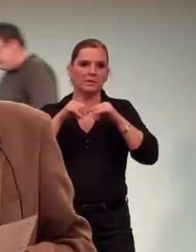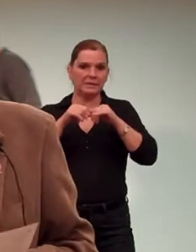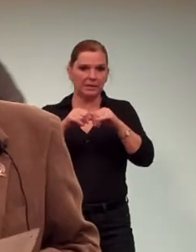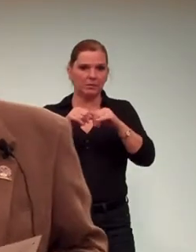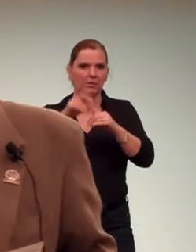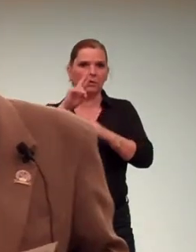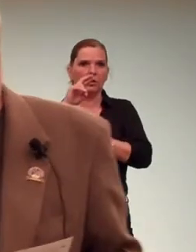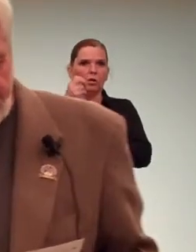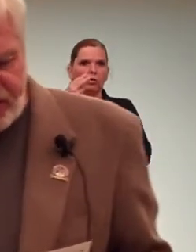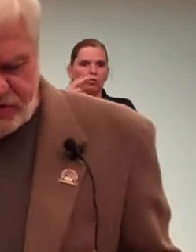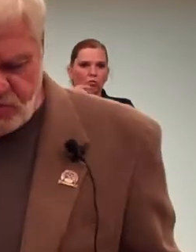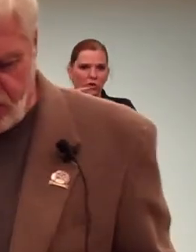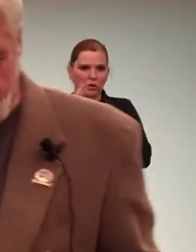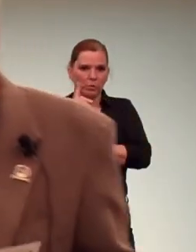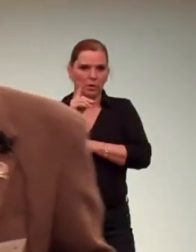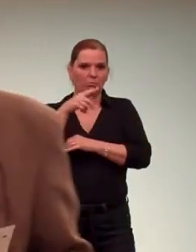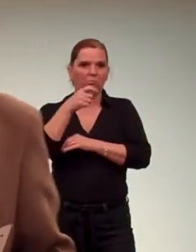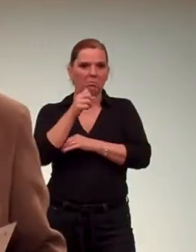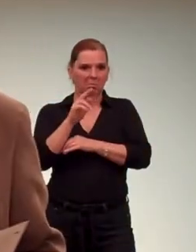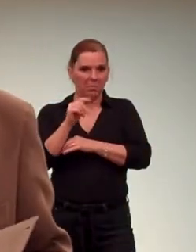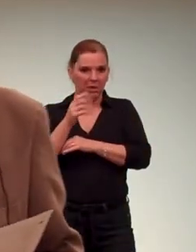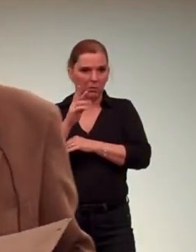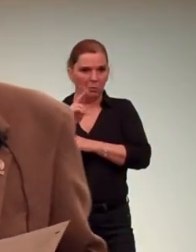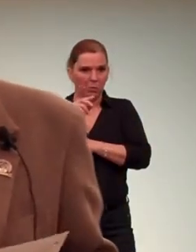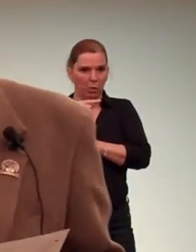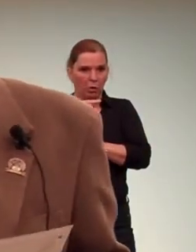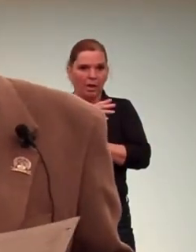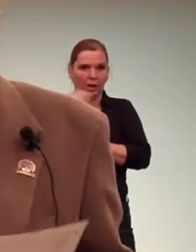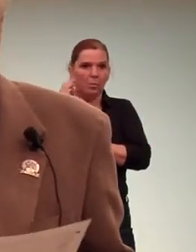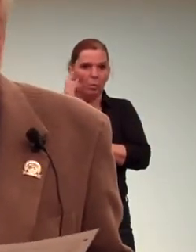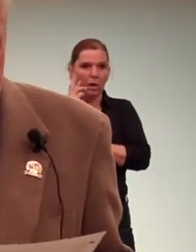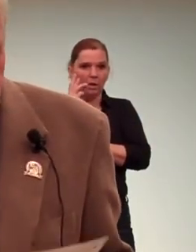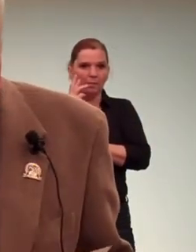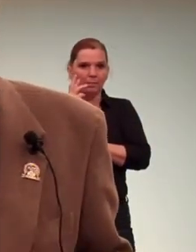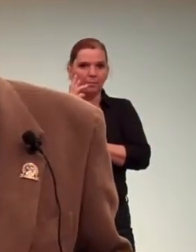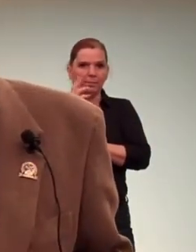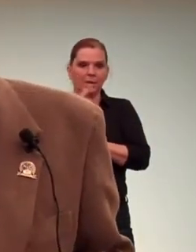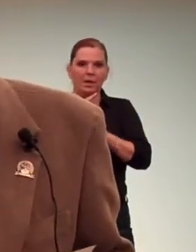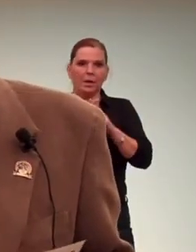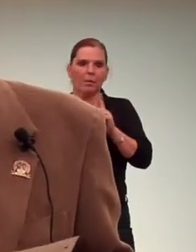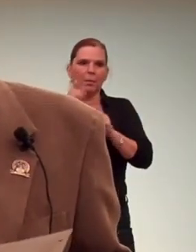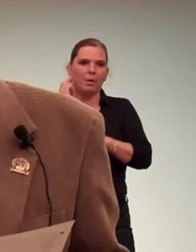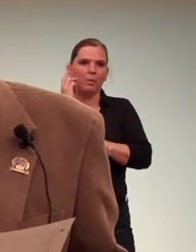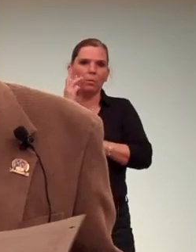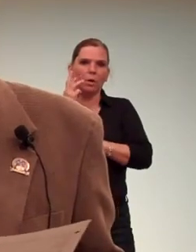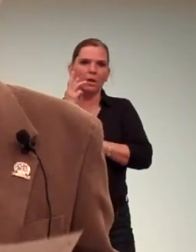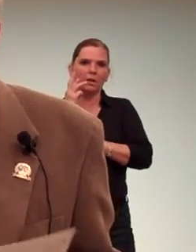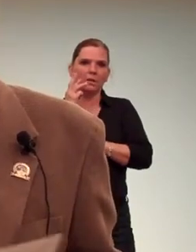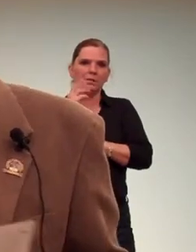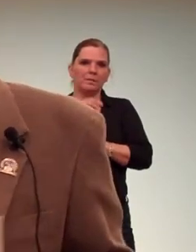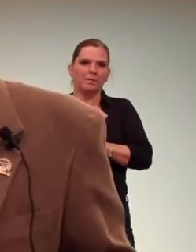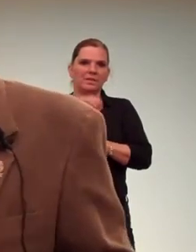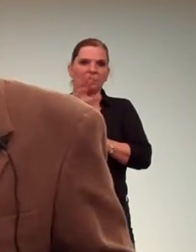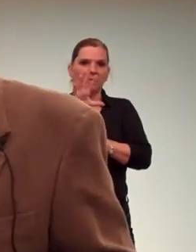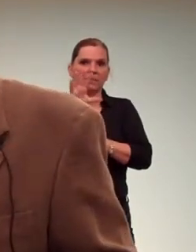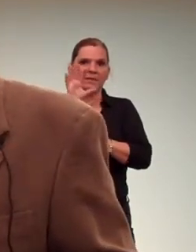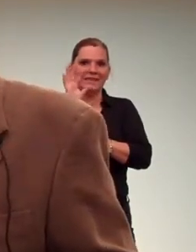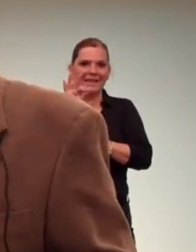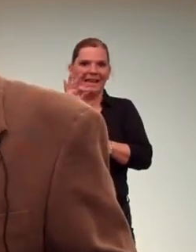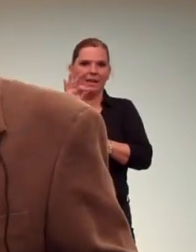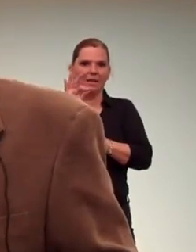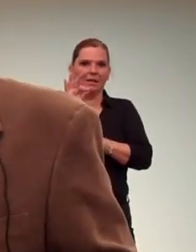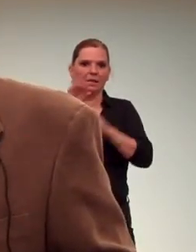Richmond, Petersburg, and Wheeling. But Wheeling is ranked as the 59th